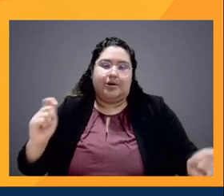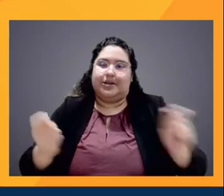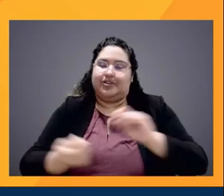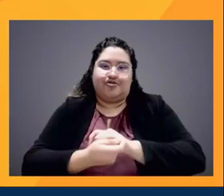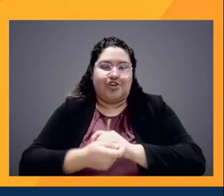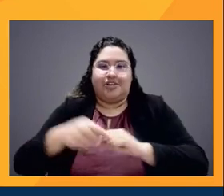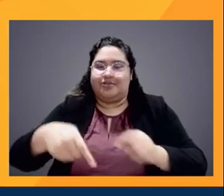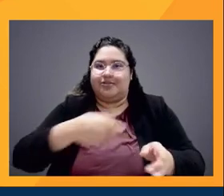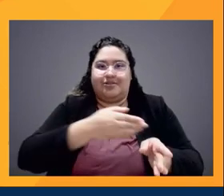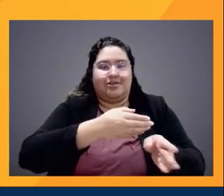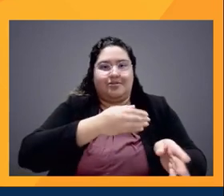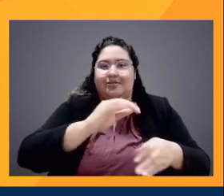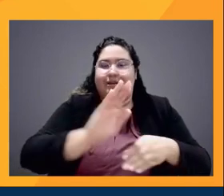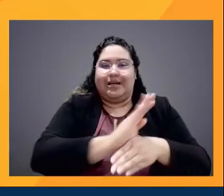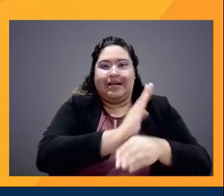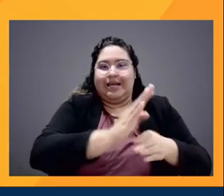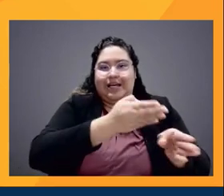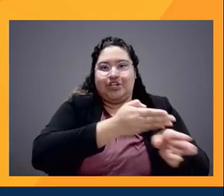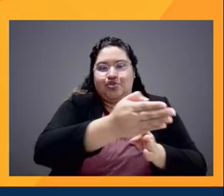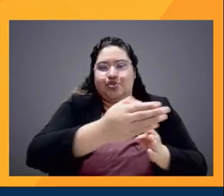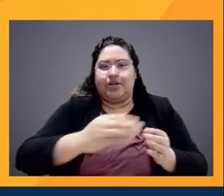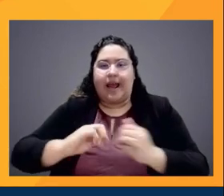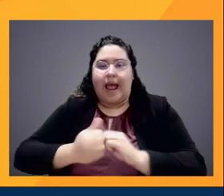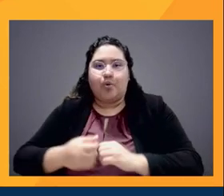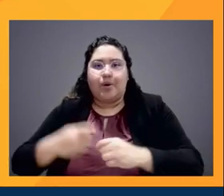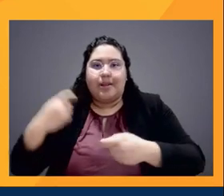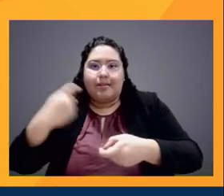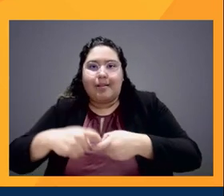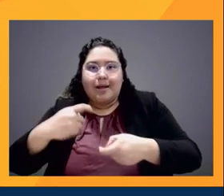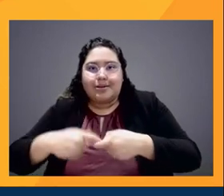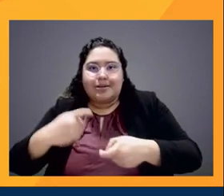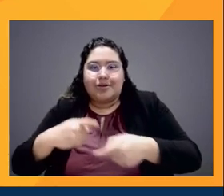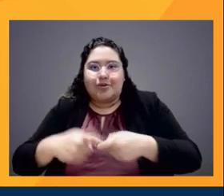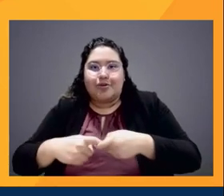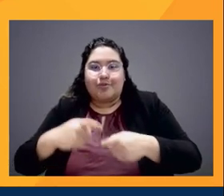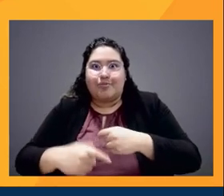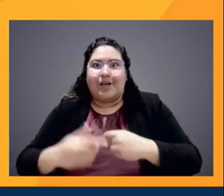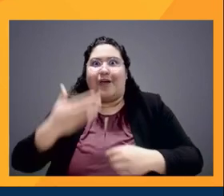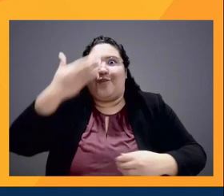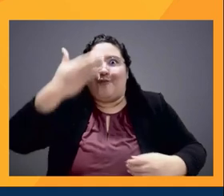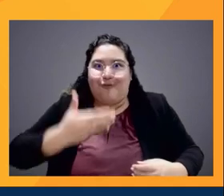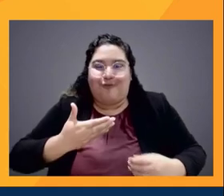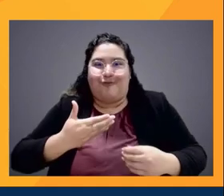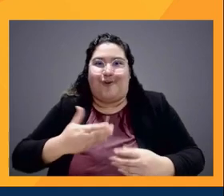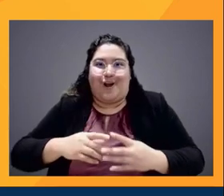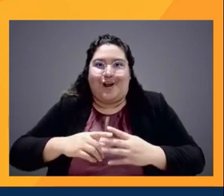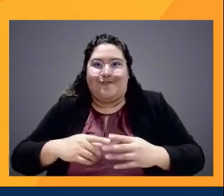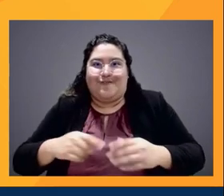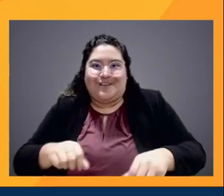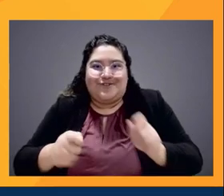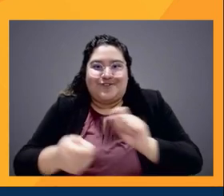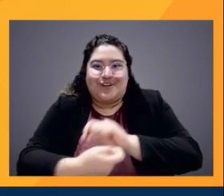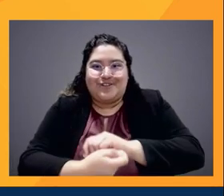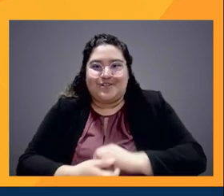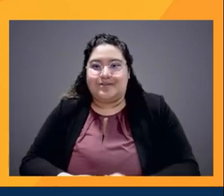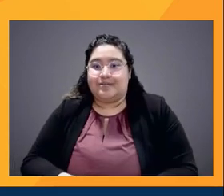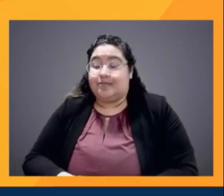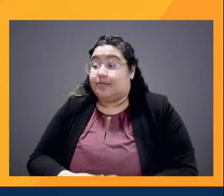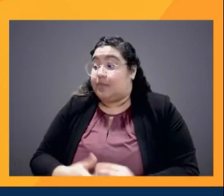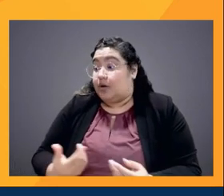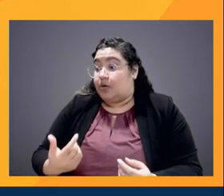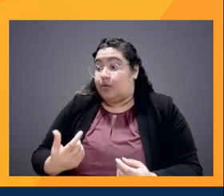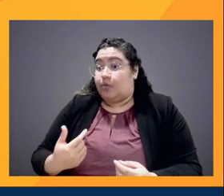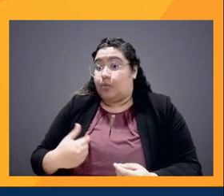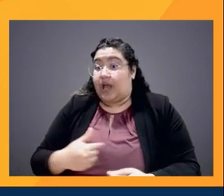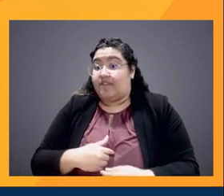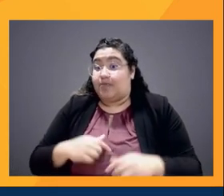can Latino creatives be at the forefront of those changes? Well, they have to be really active and you'd be surprised